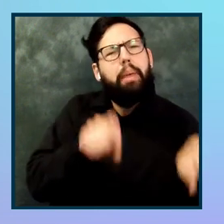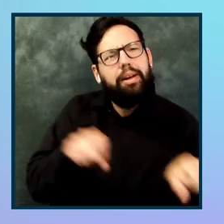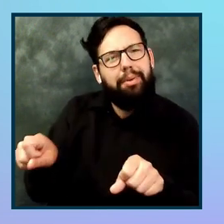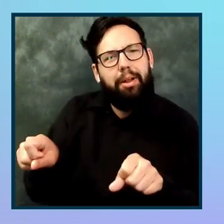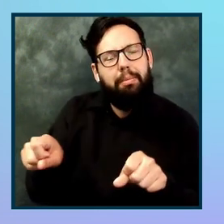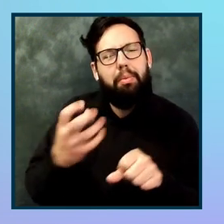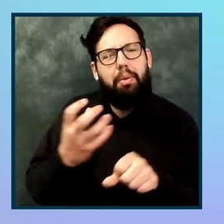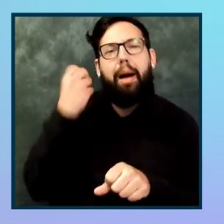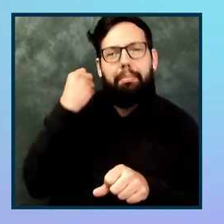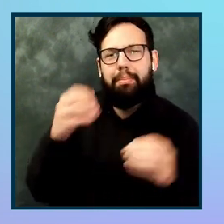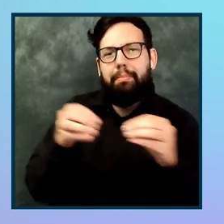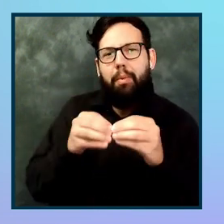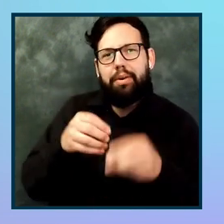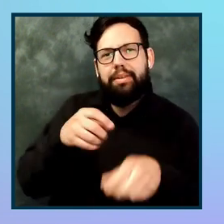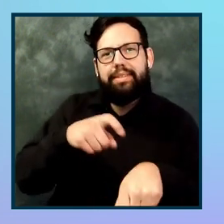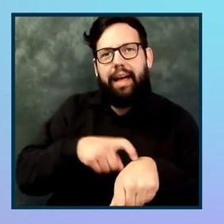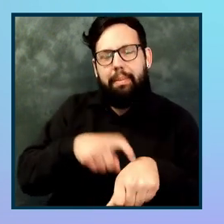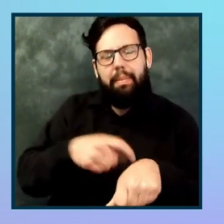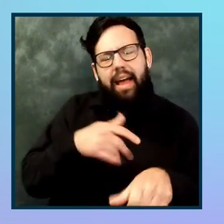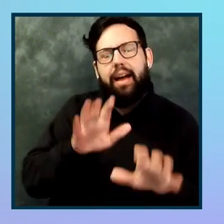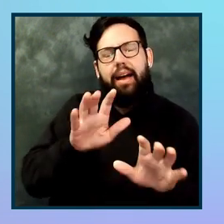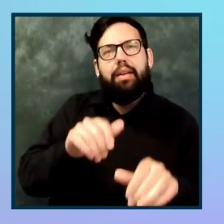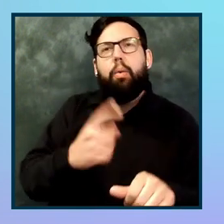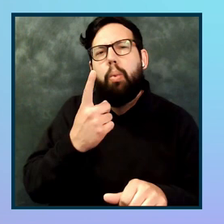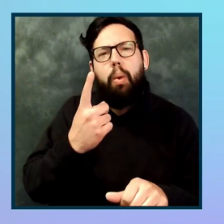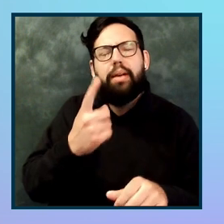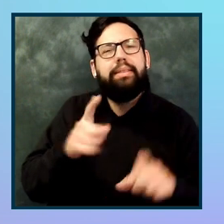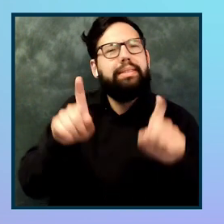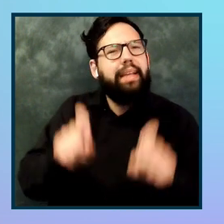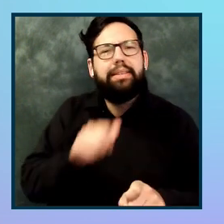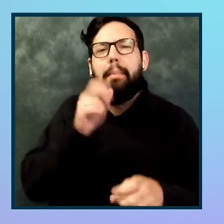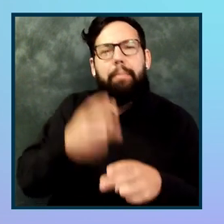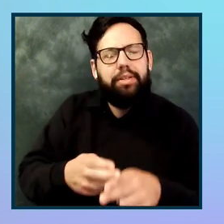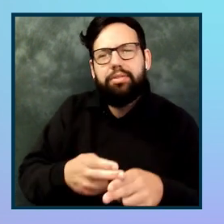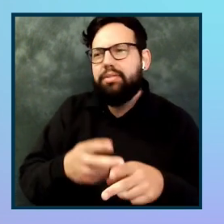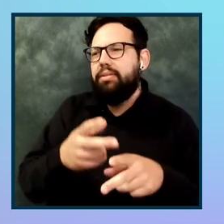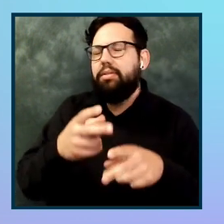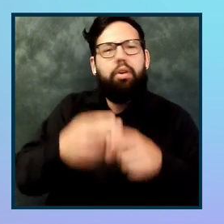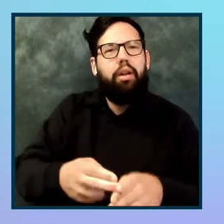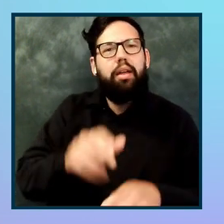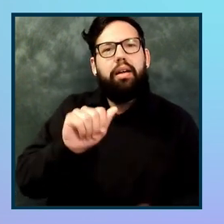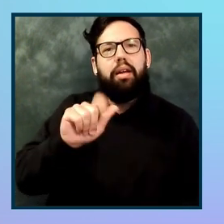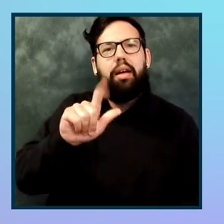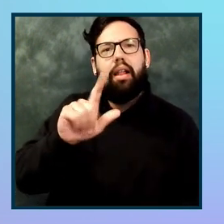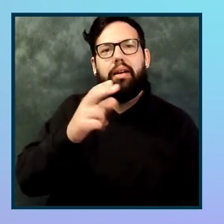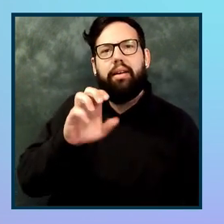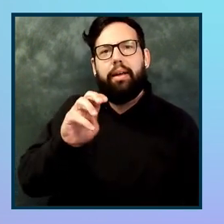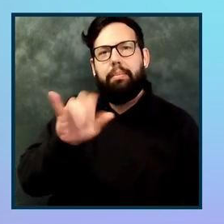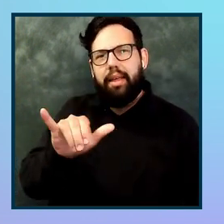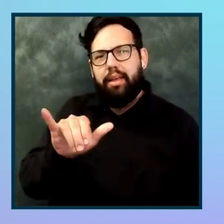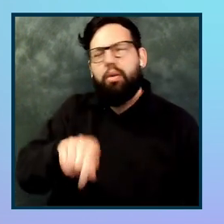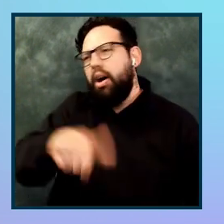mention, for example, automate tests. So end-to-end tests, for example, with libraries like Selenium,